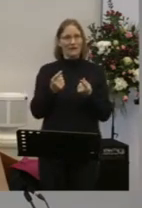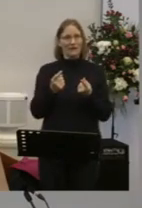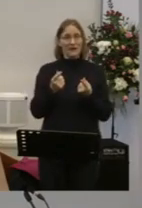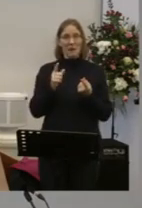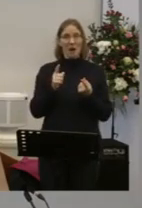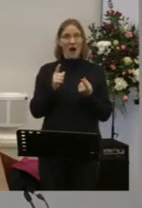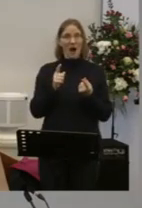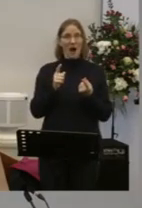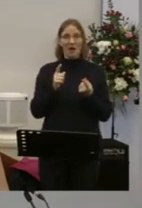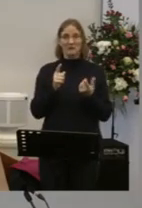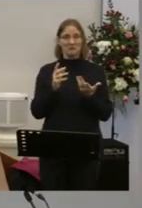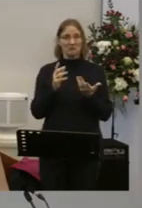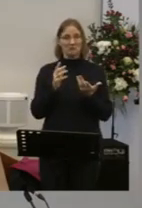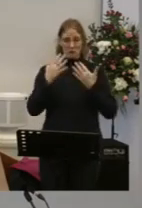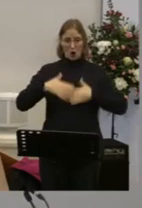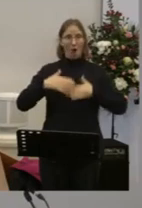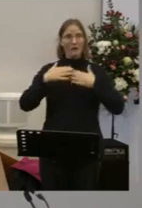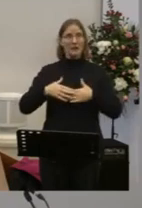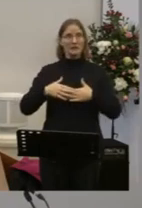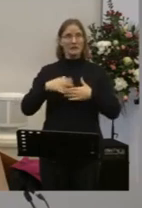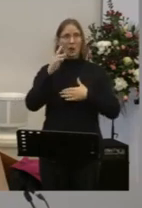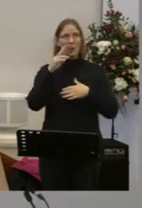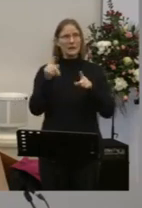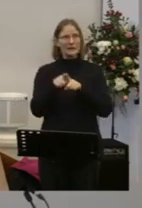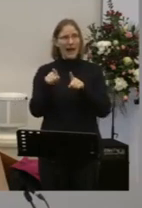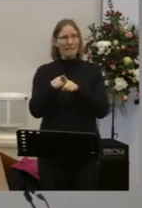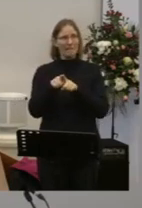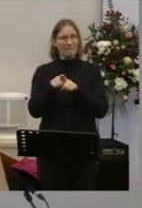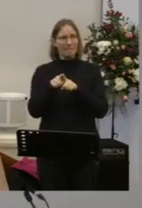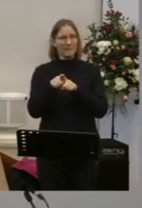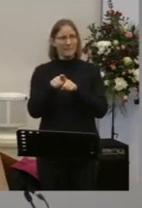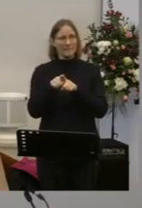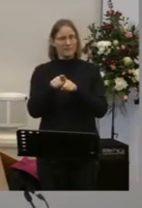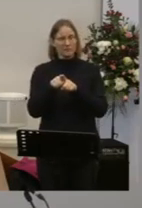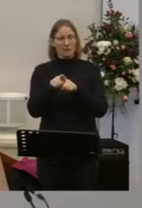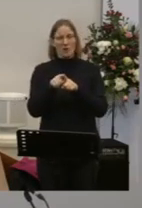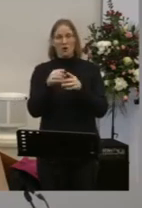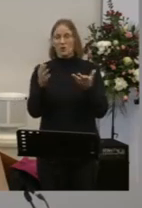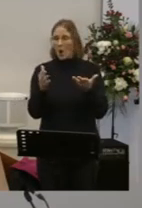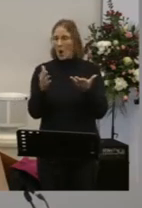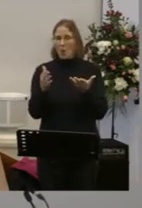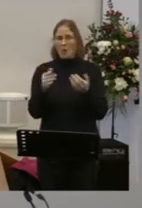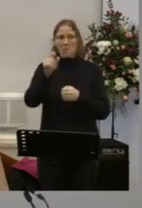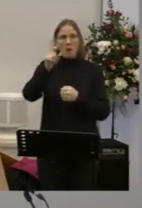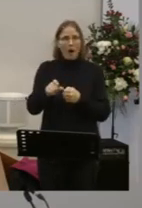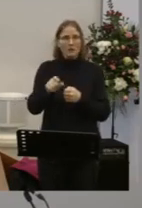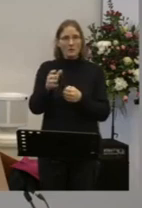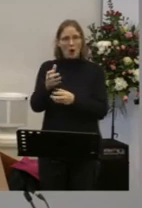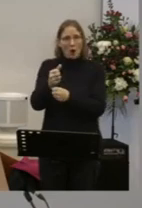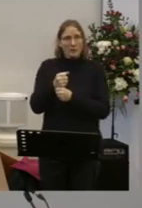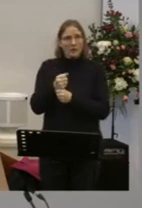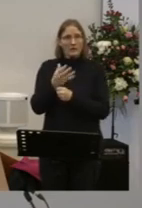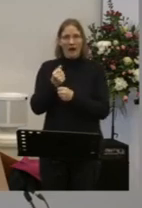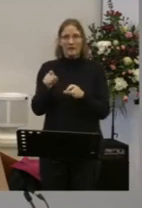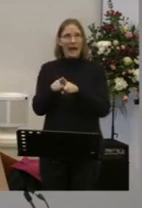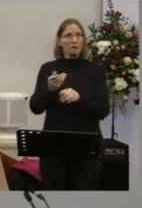But brought in But With the same Rights The same entitlement The same job